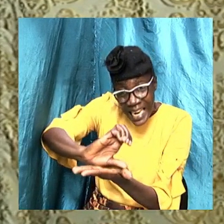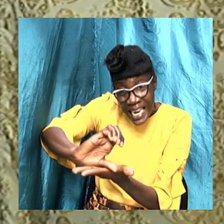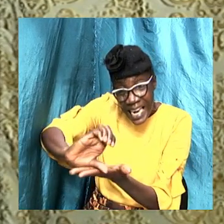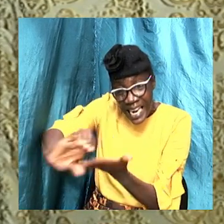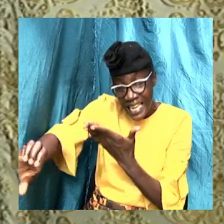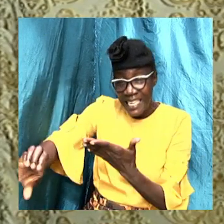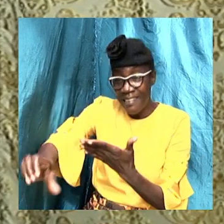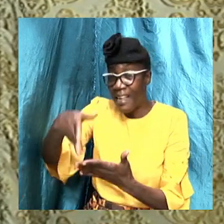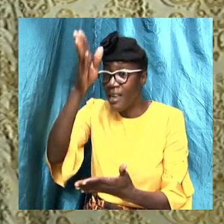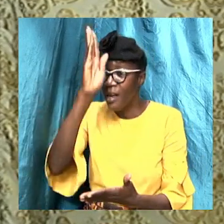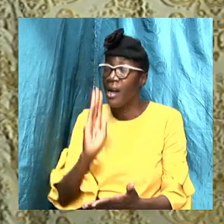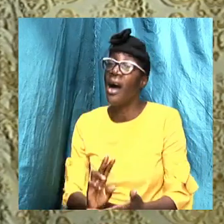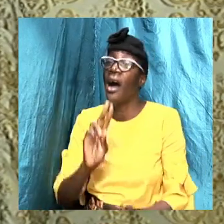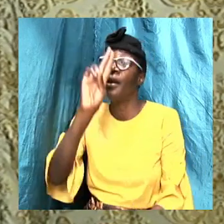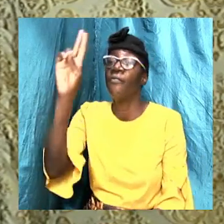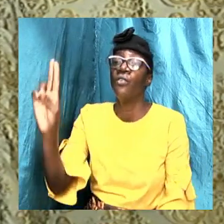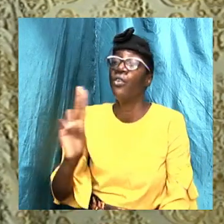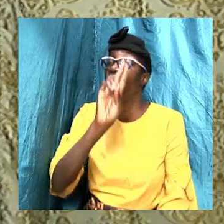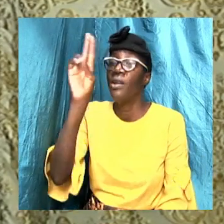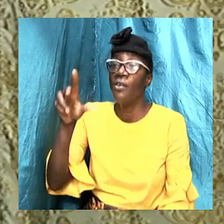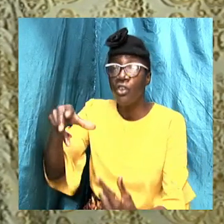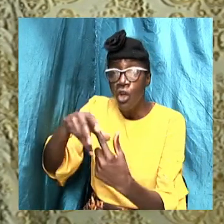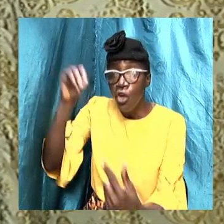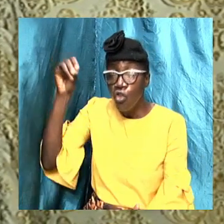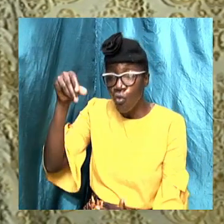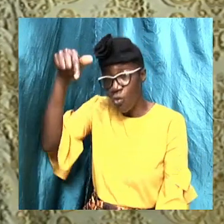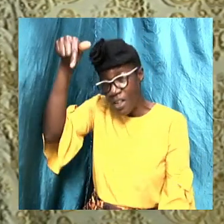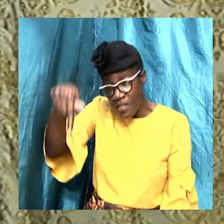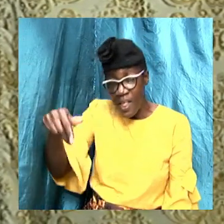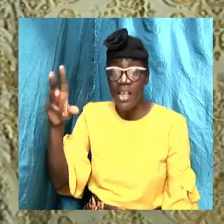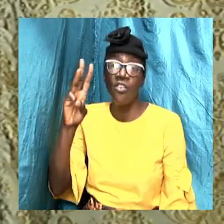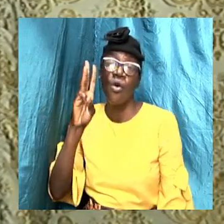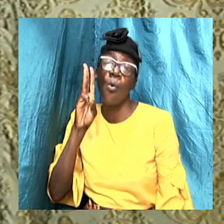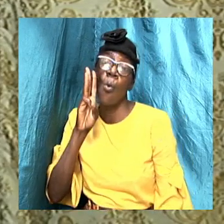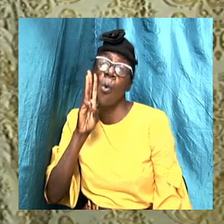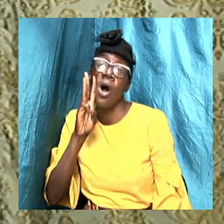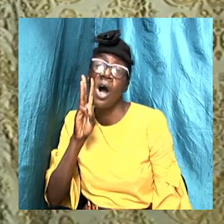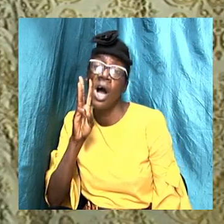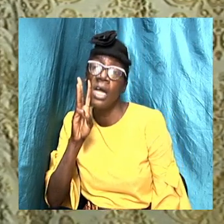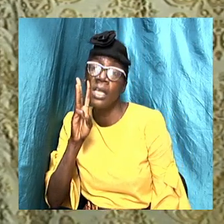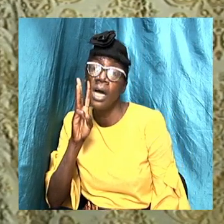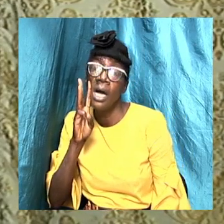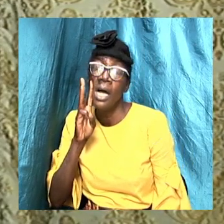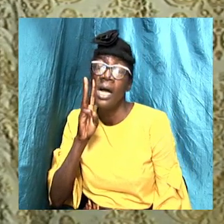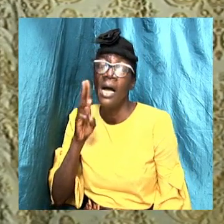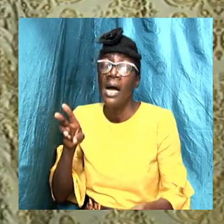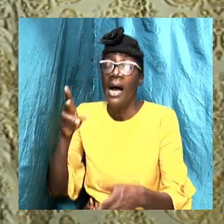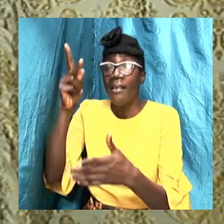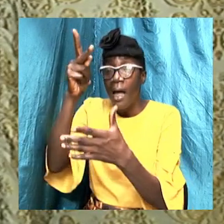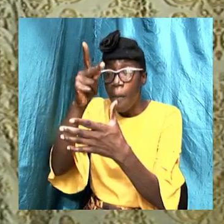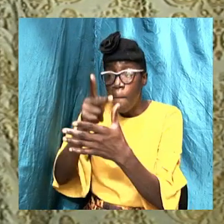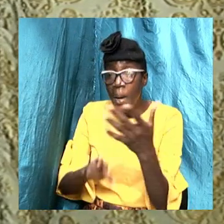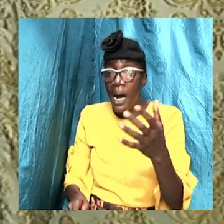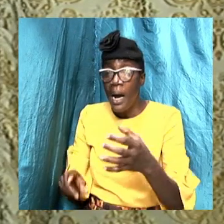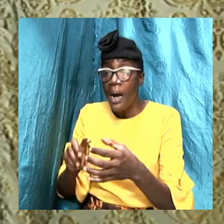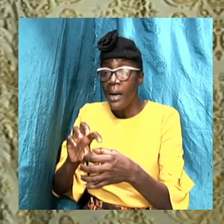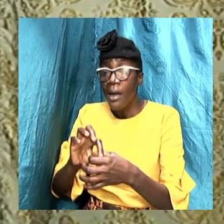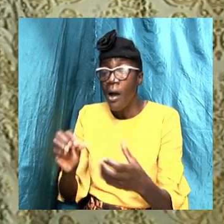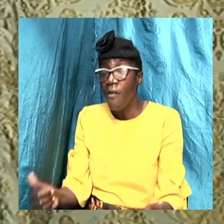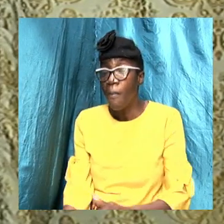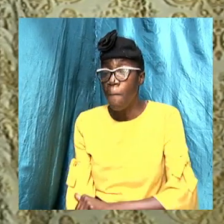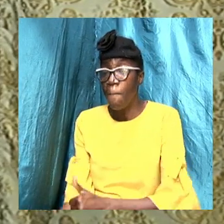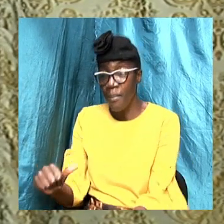universe chooses to use this cleansing agent as an essential part of baptism.